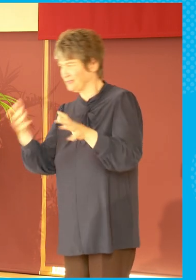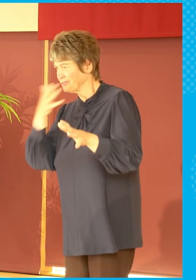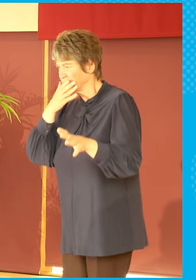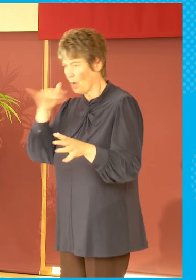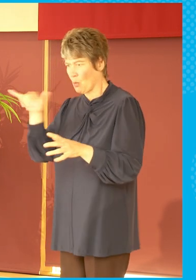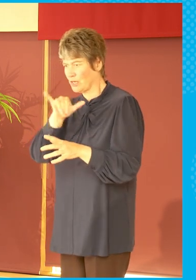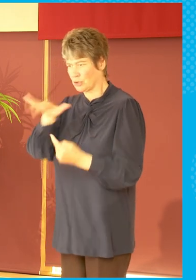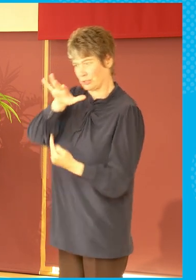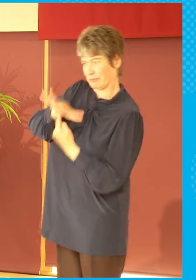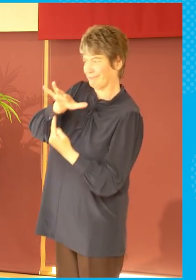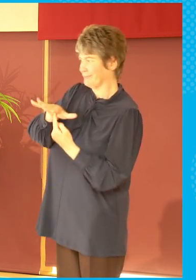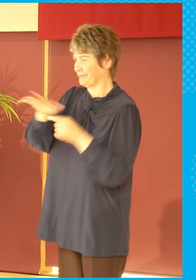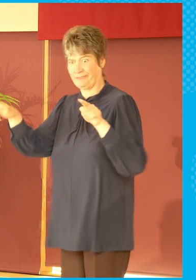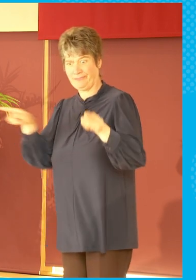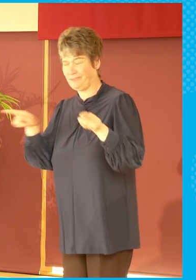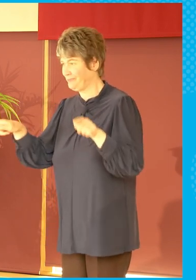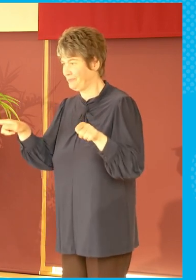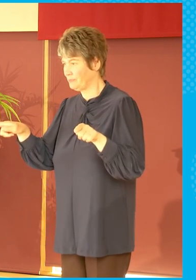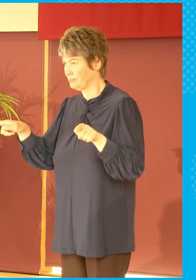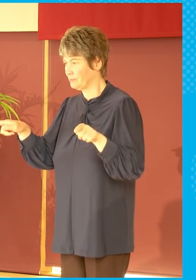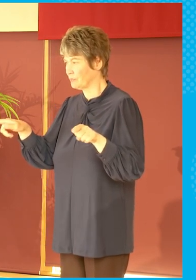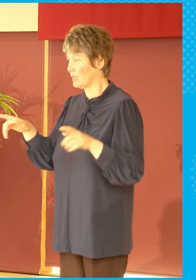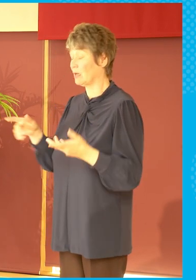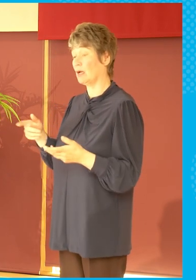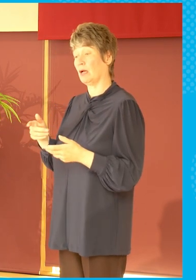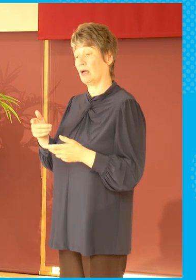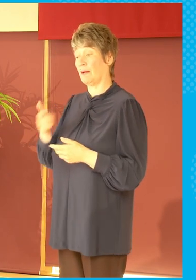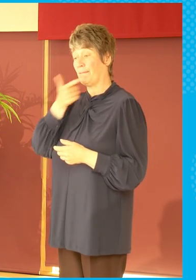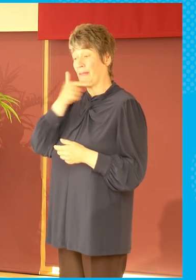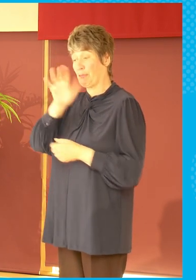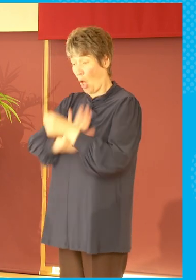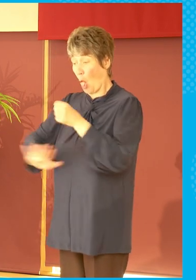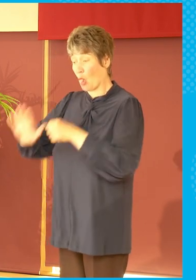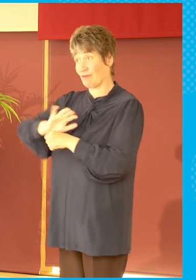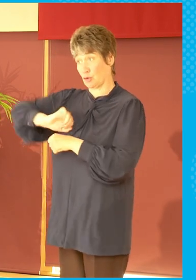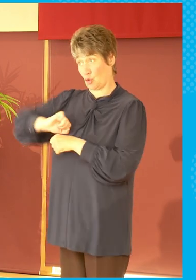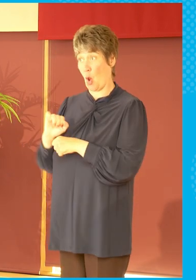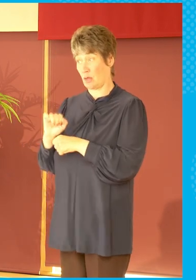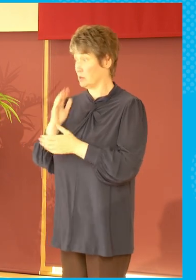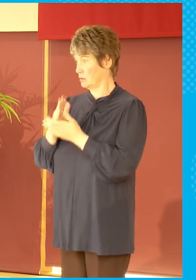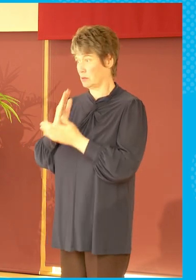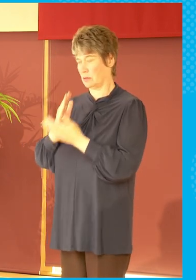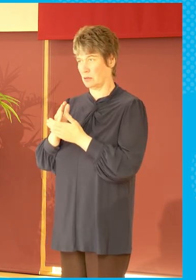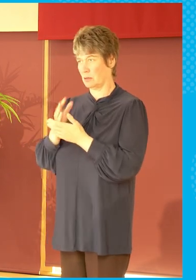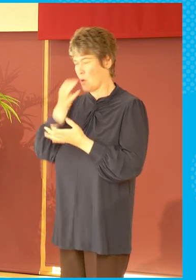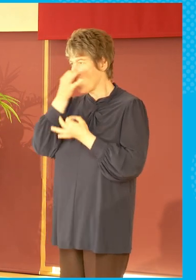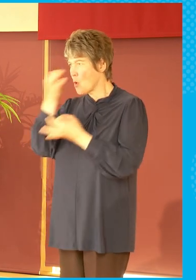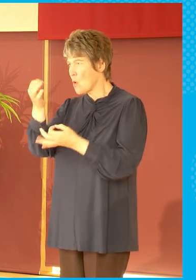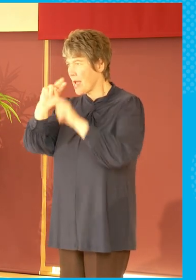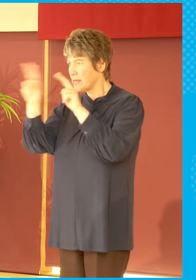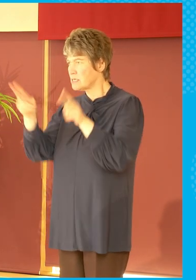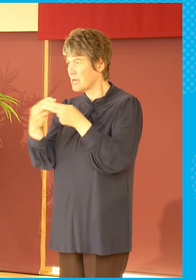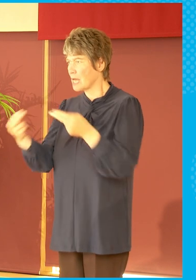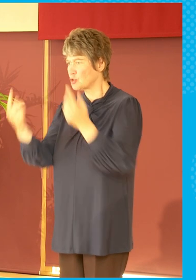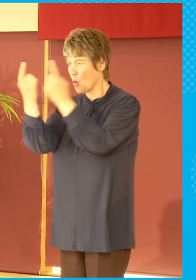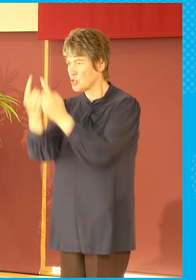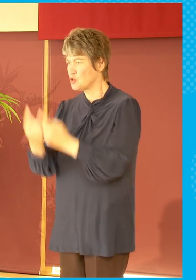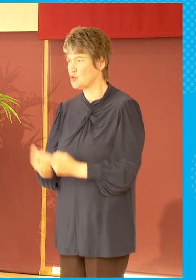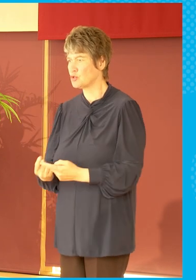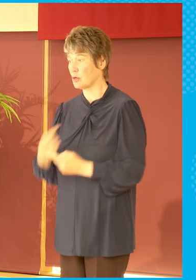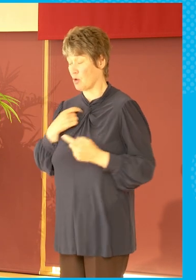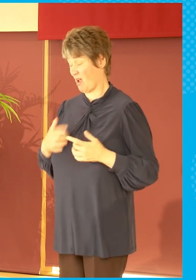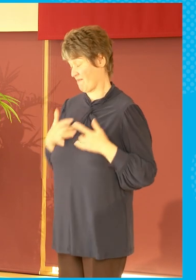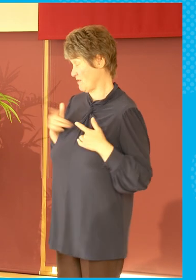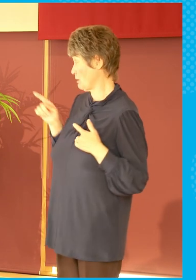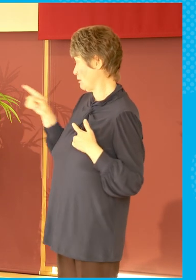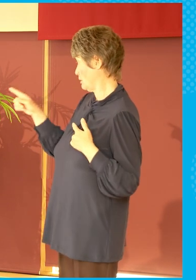shelf space you've got to cover things. And people in Scotland are deeply interested in international matters. So that I think is a very fair question.